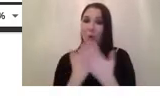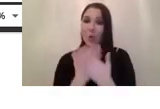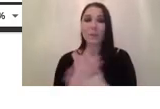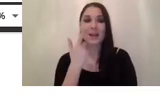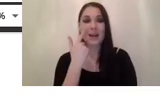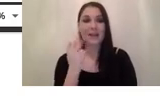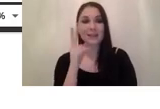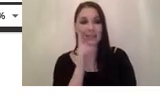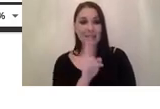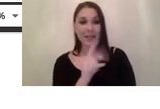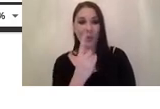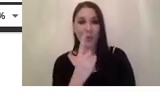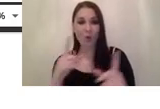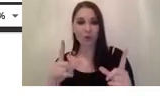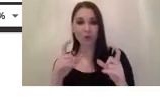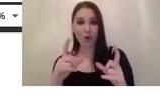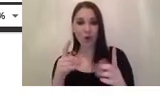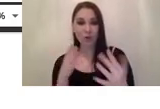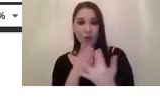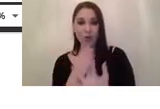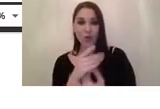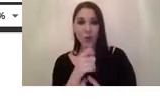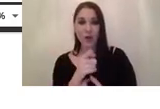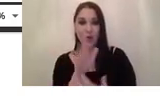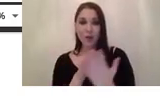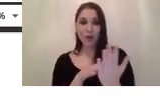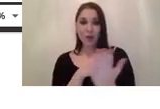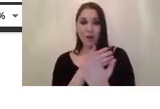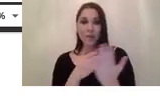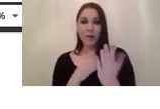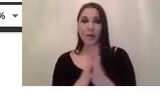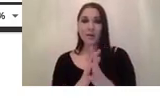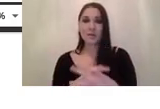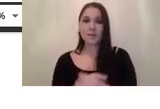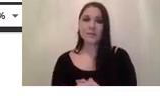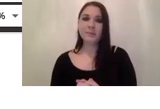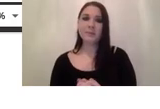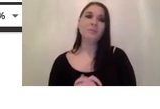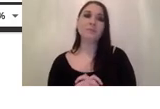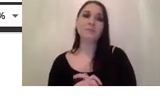is through these uh through these plots through these curves